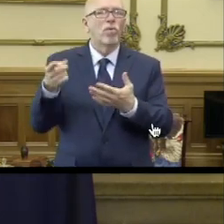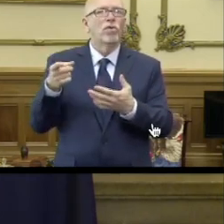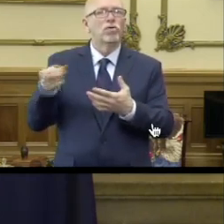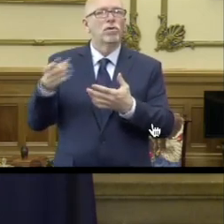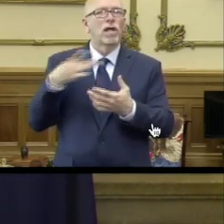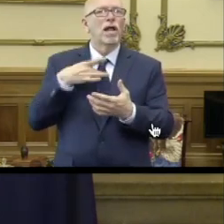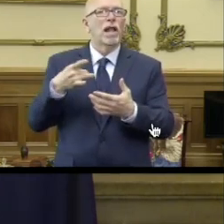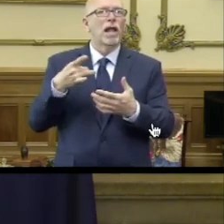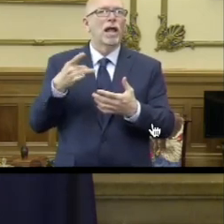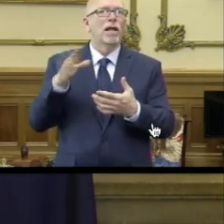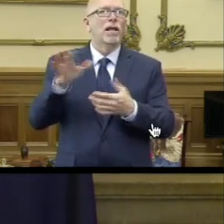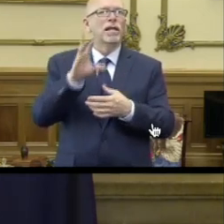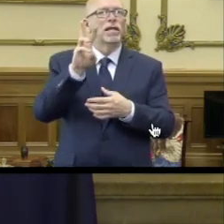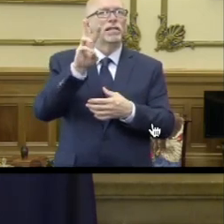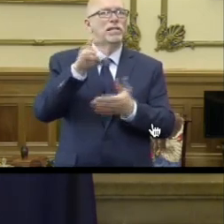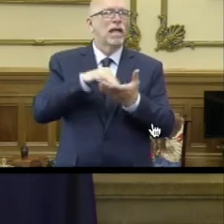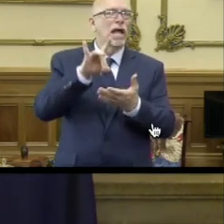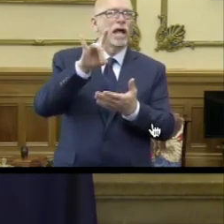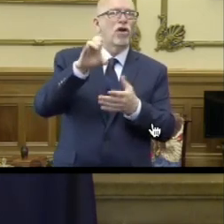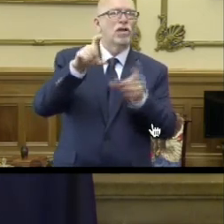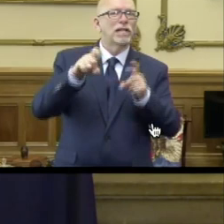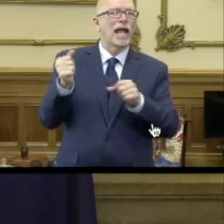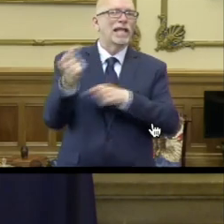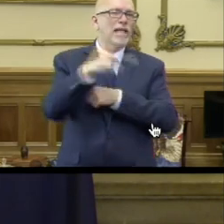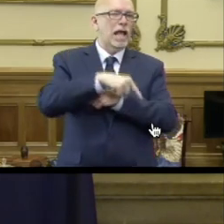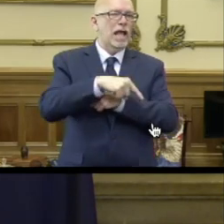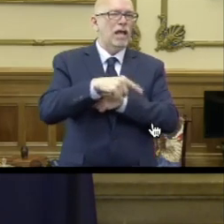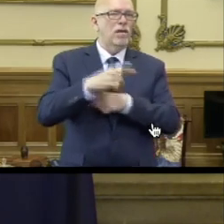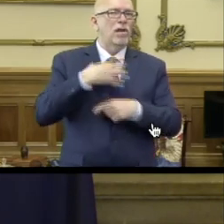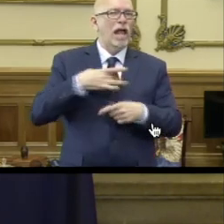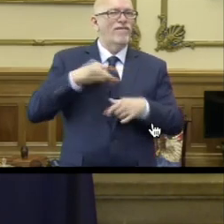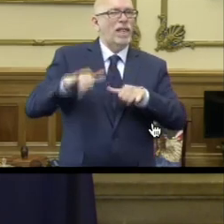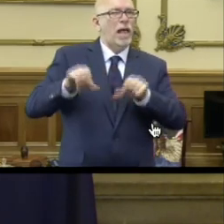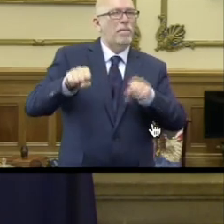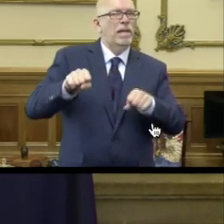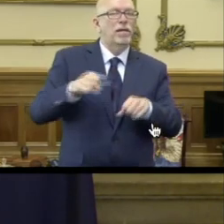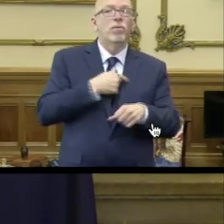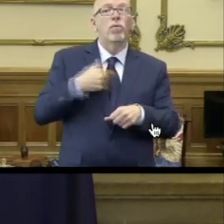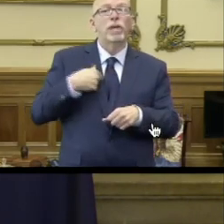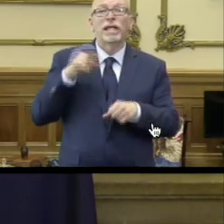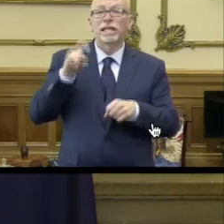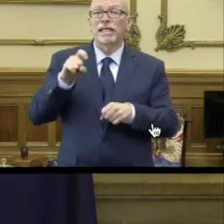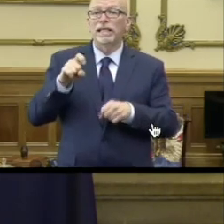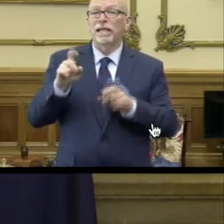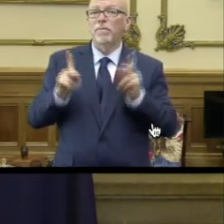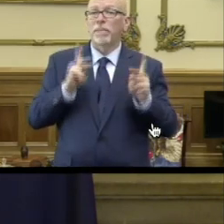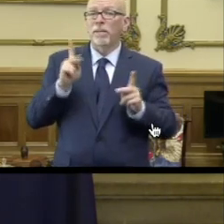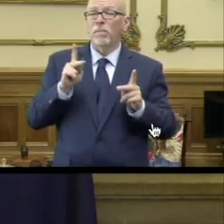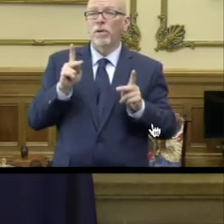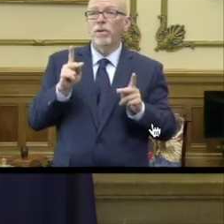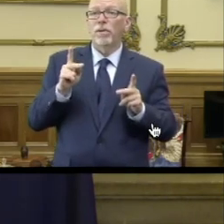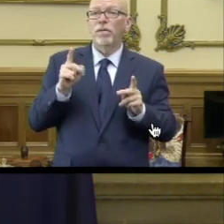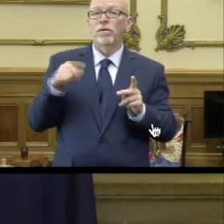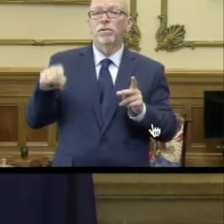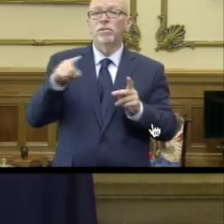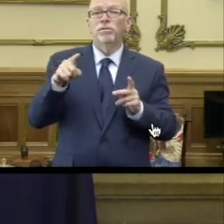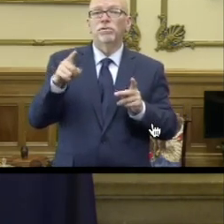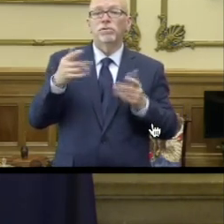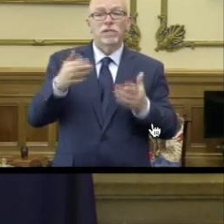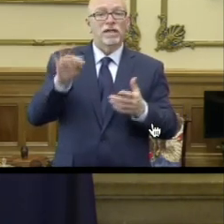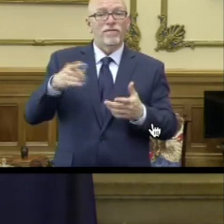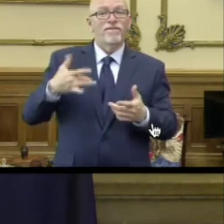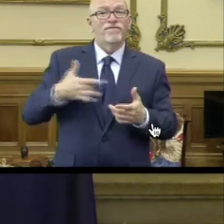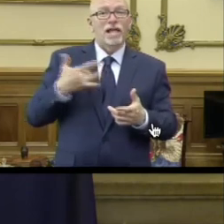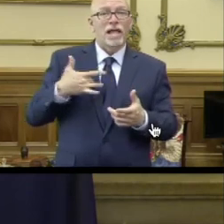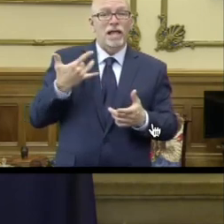she'd like to get at about 6,800 tests a day, have that capability. Now, we need folks to step forward. If they're